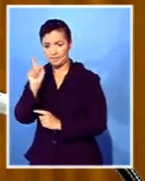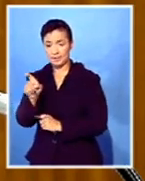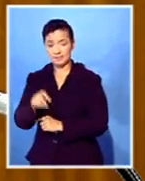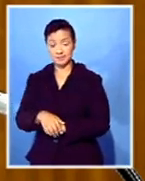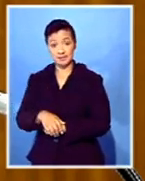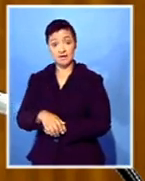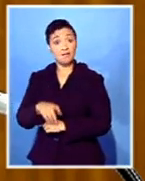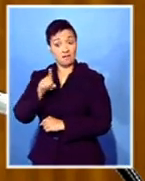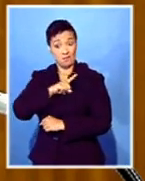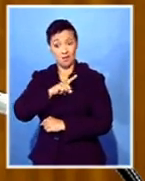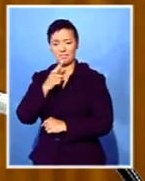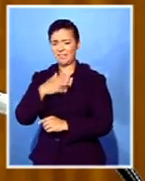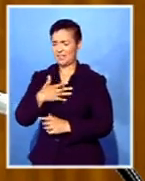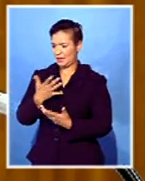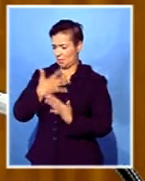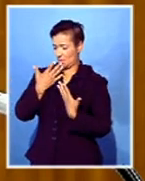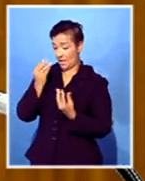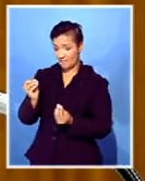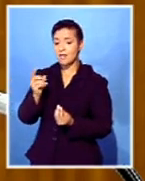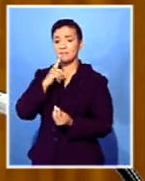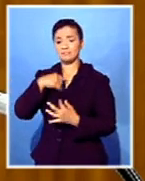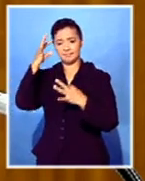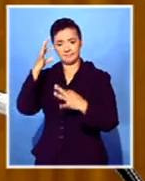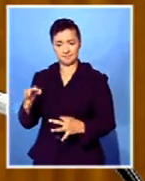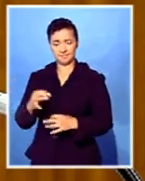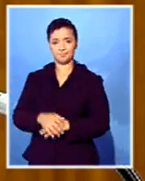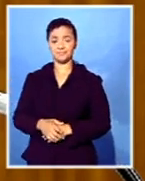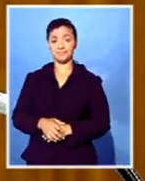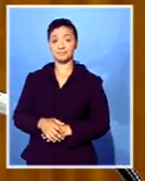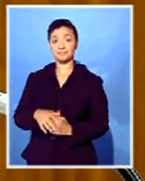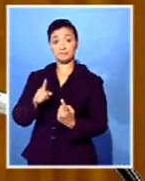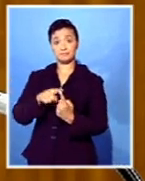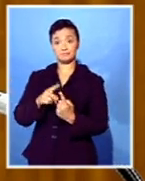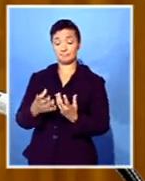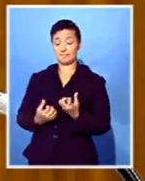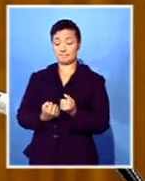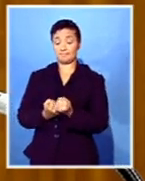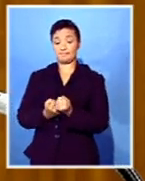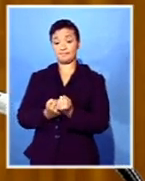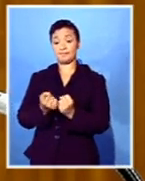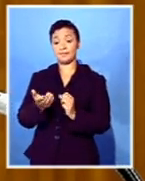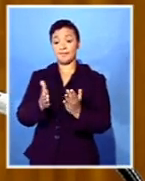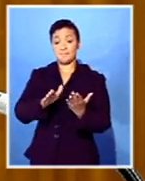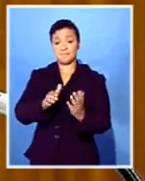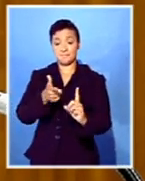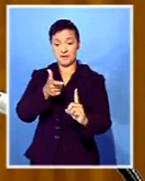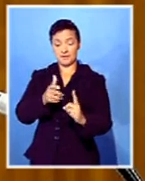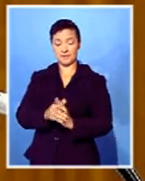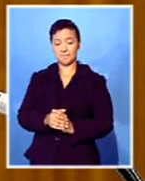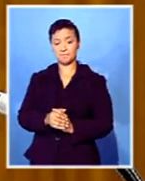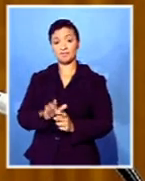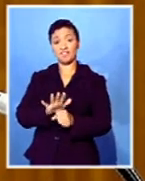as follows. On count one, conspiracy to murder, accused number four is sentenced to 15 years